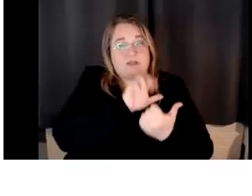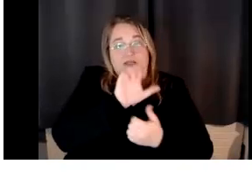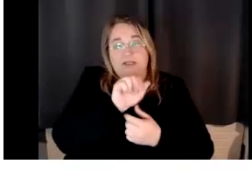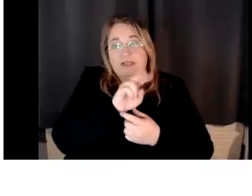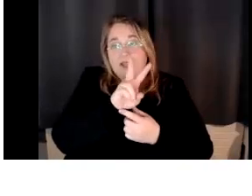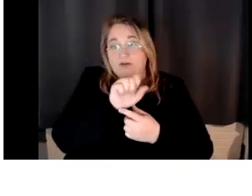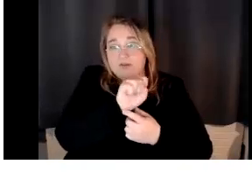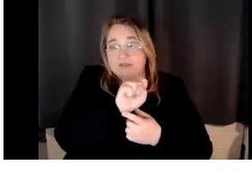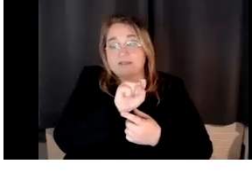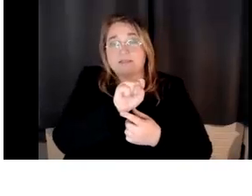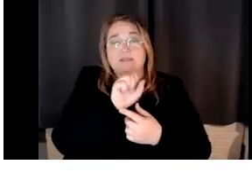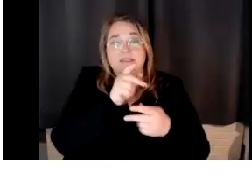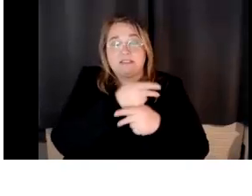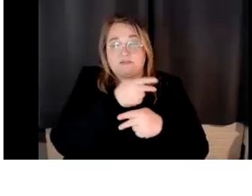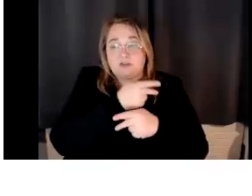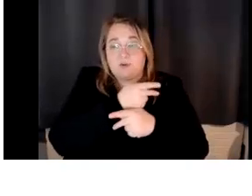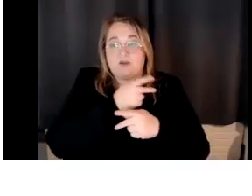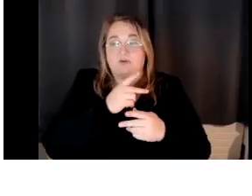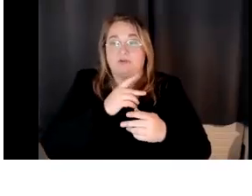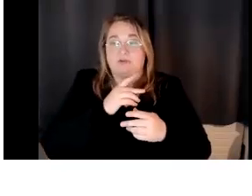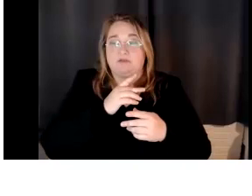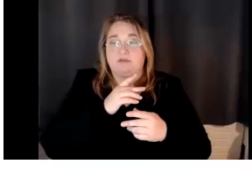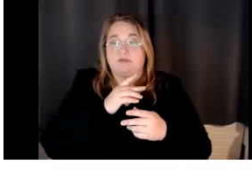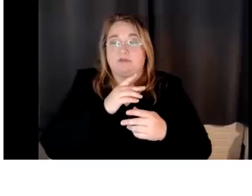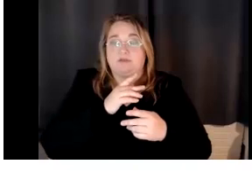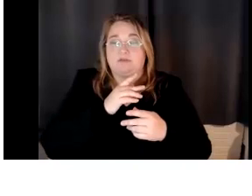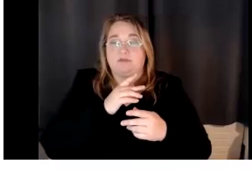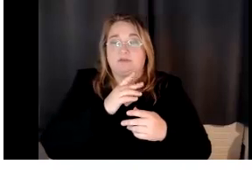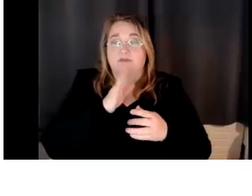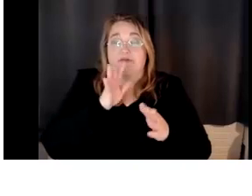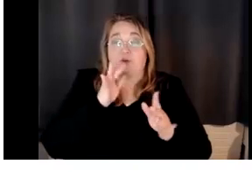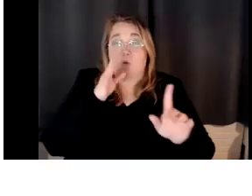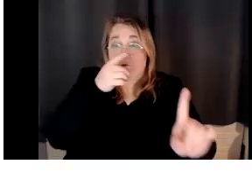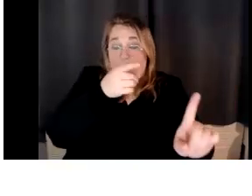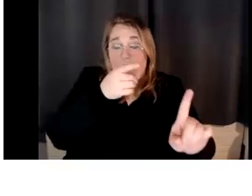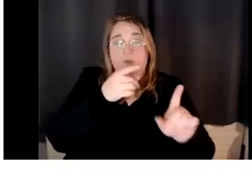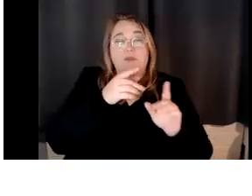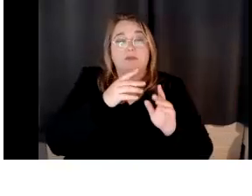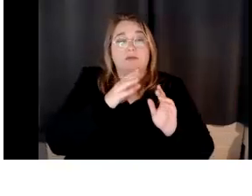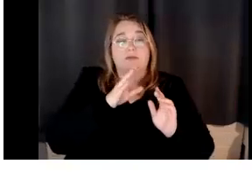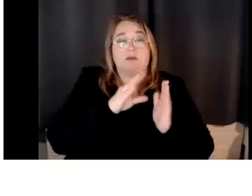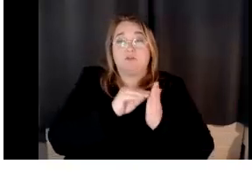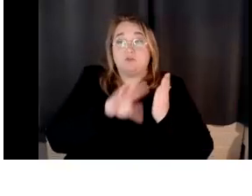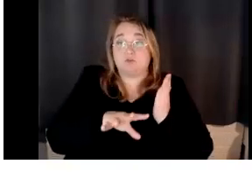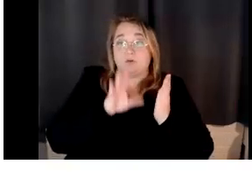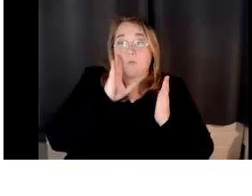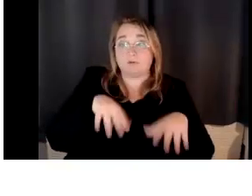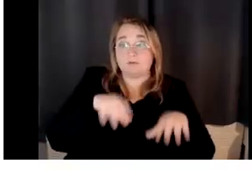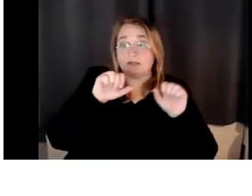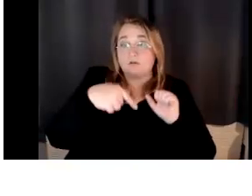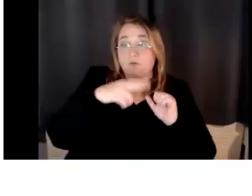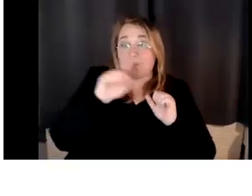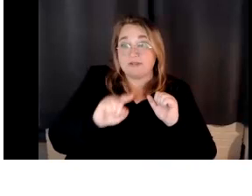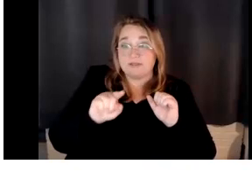send what a student would do, right? The long term is the student will take their quizzes, you know, on the chat bot or